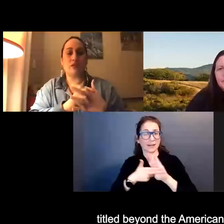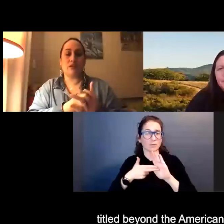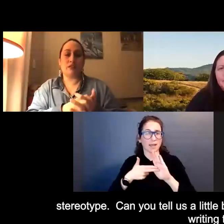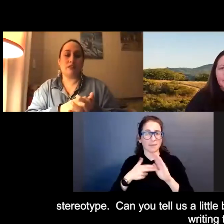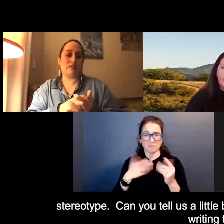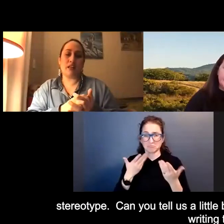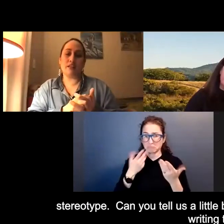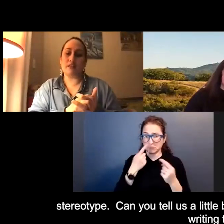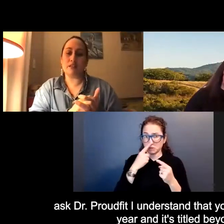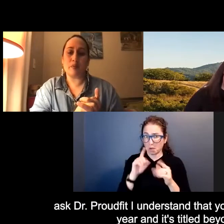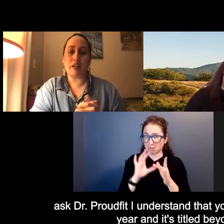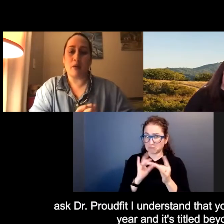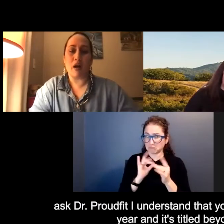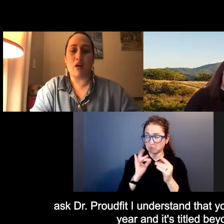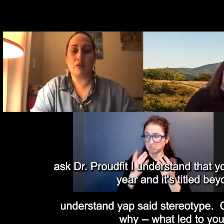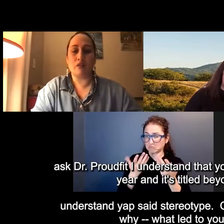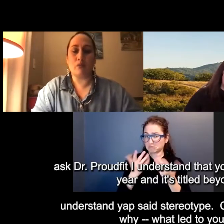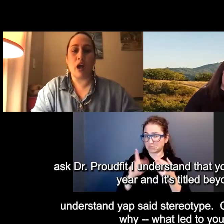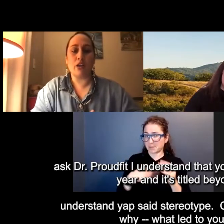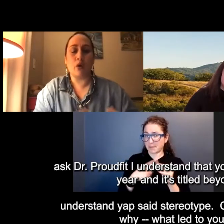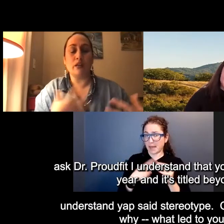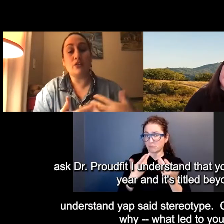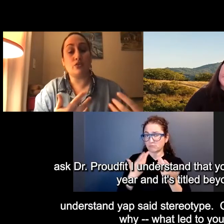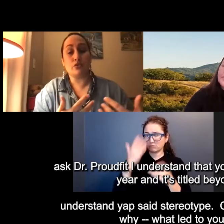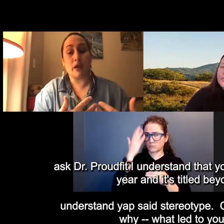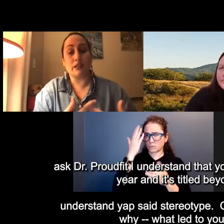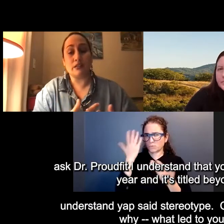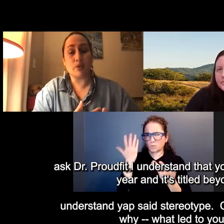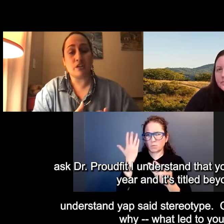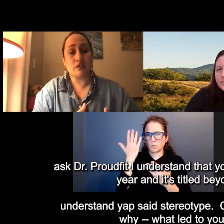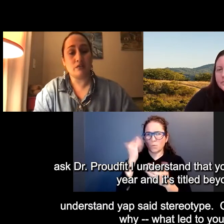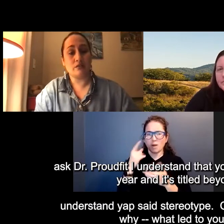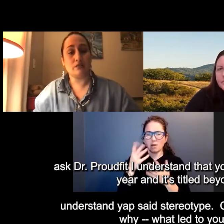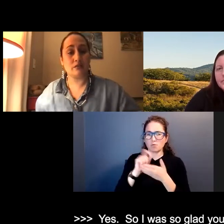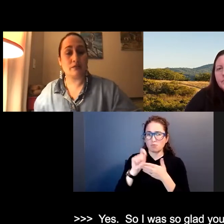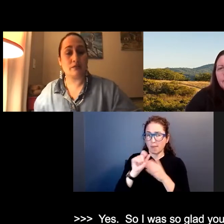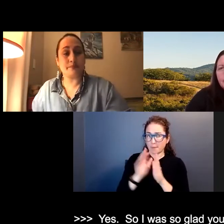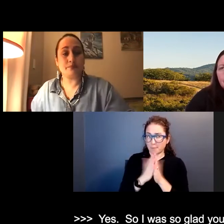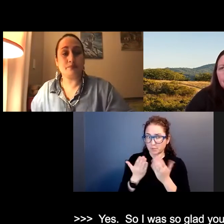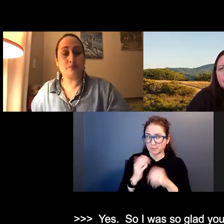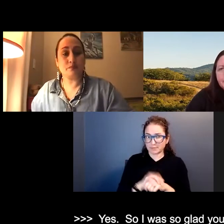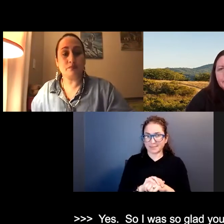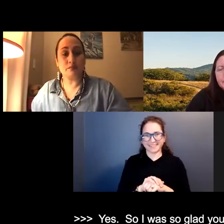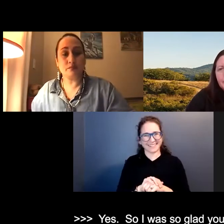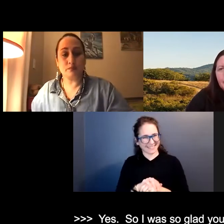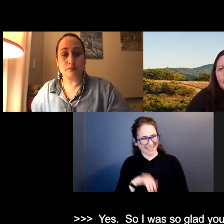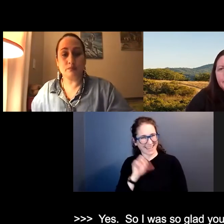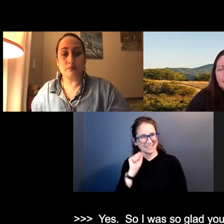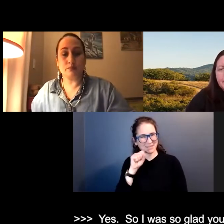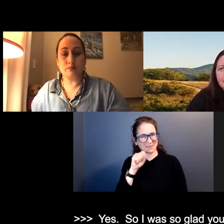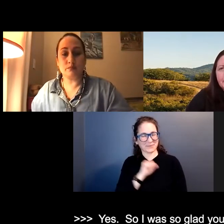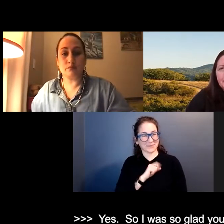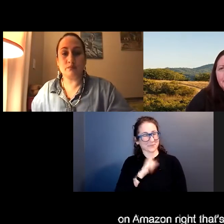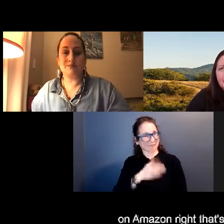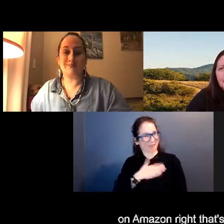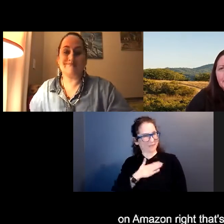you tell us a little bit about why, what led you to writing this book? Yeah. So I'm so